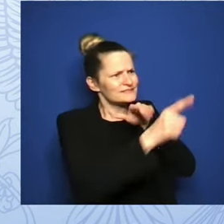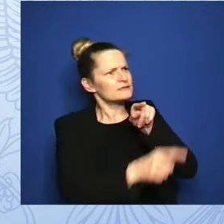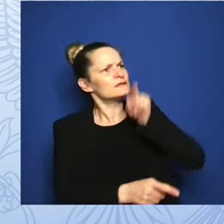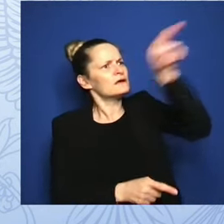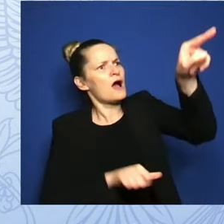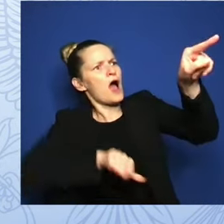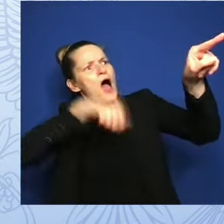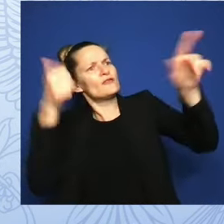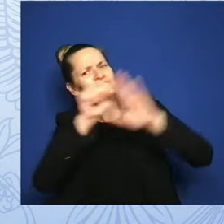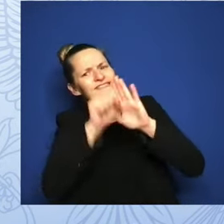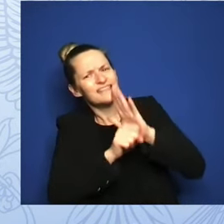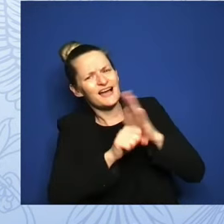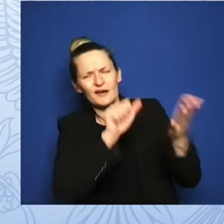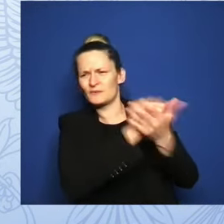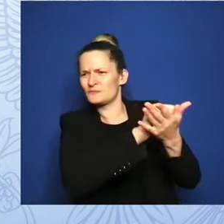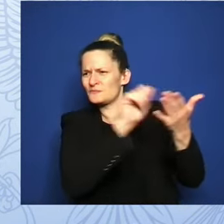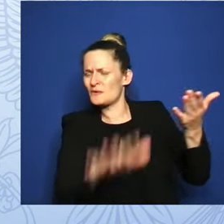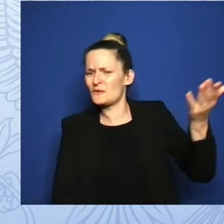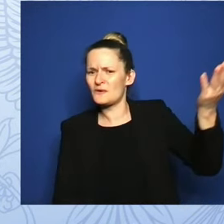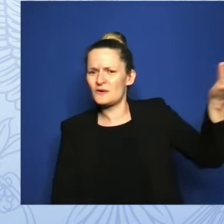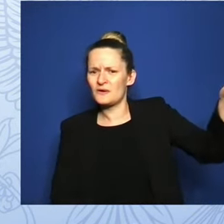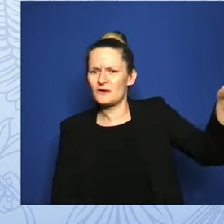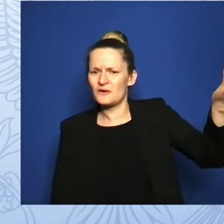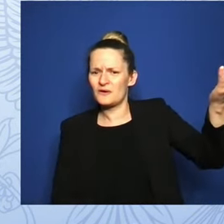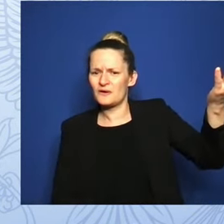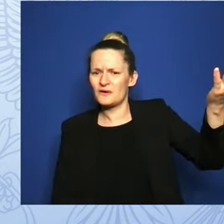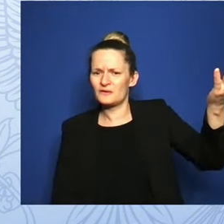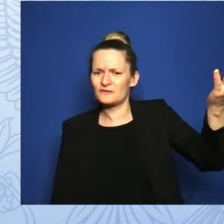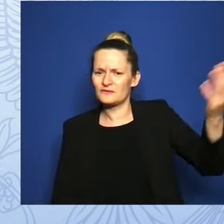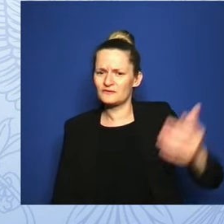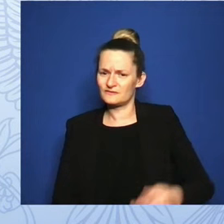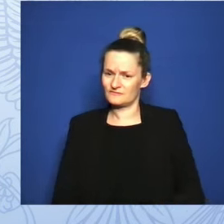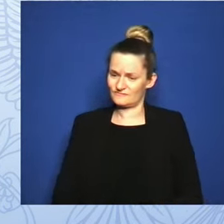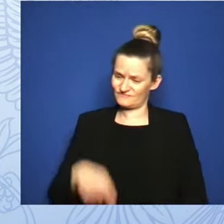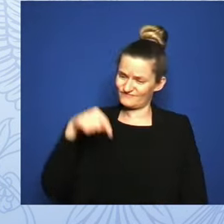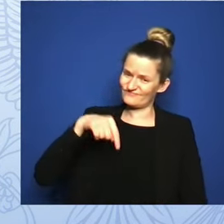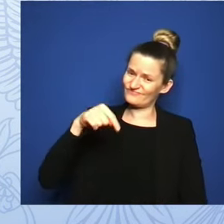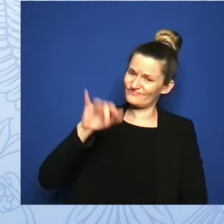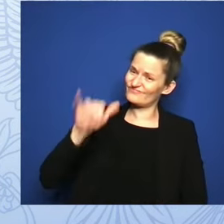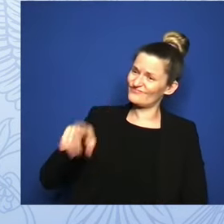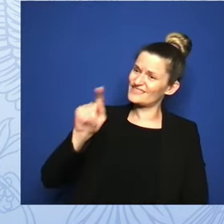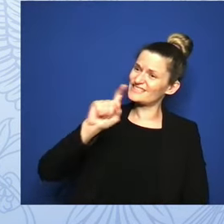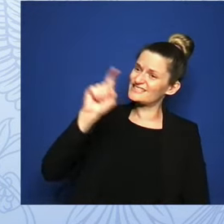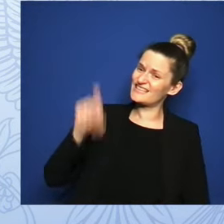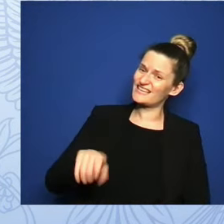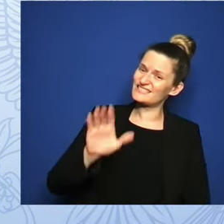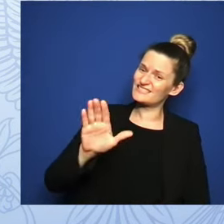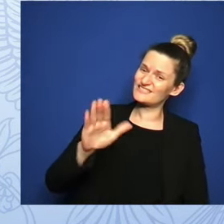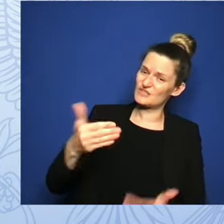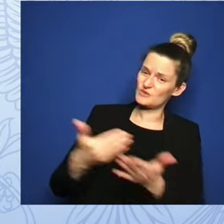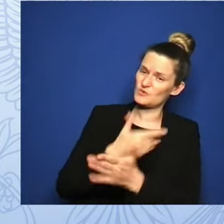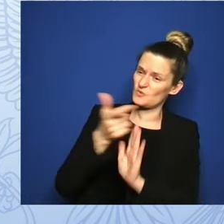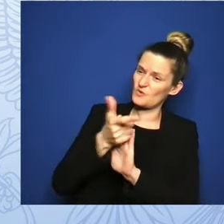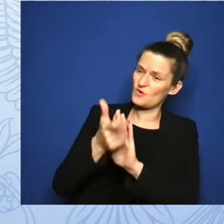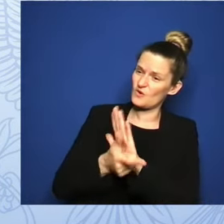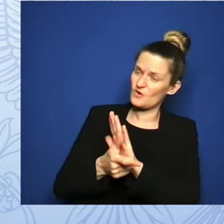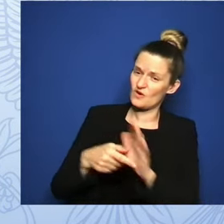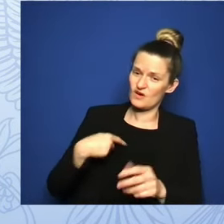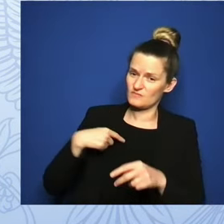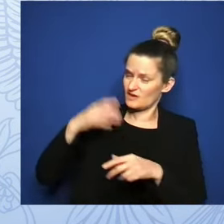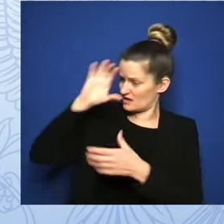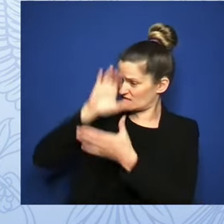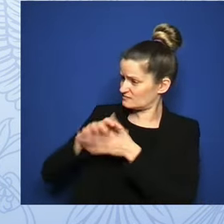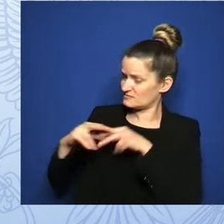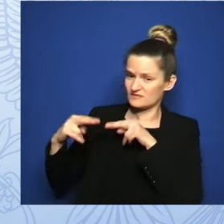Because of Texas new laws, my husband and I, instead of thinking about how to fit a toddler